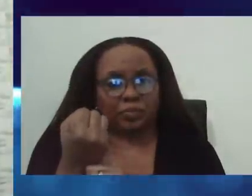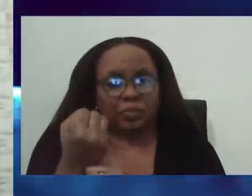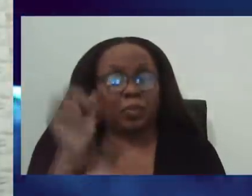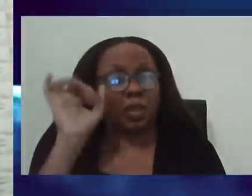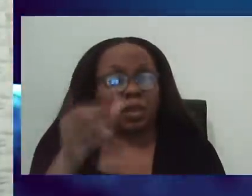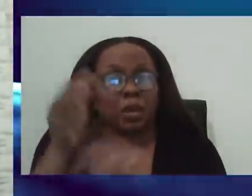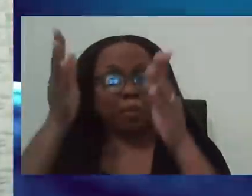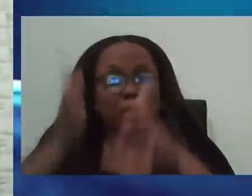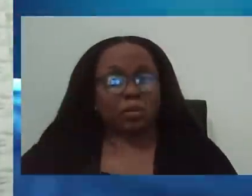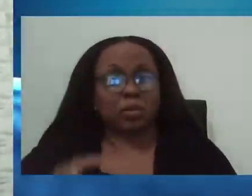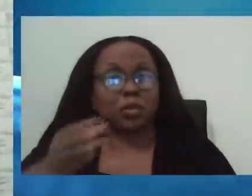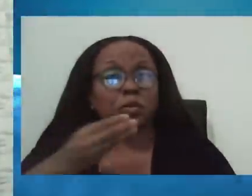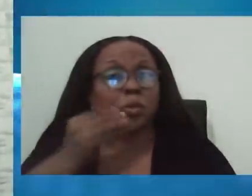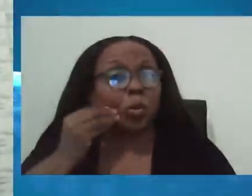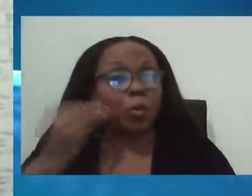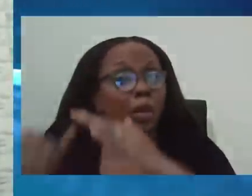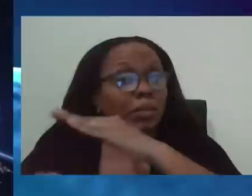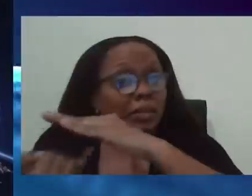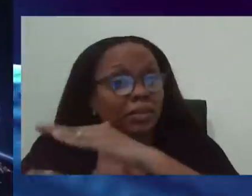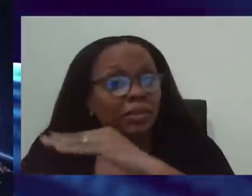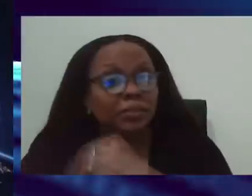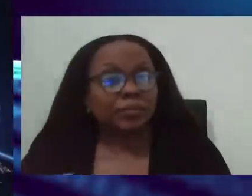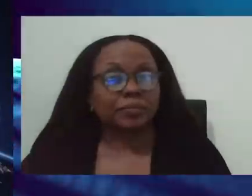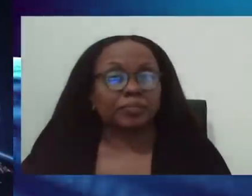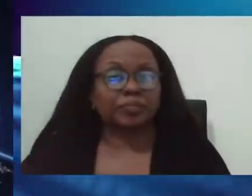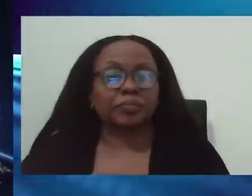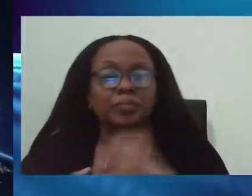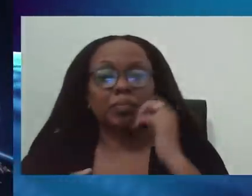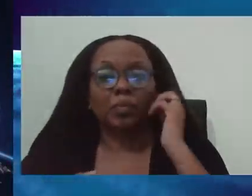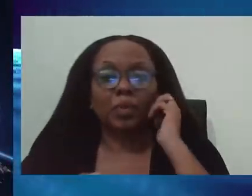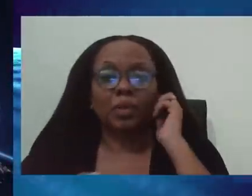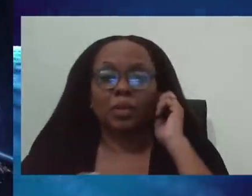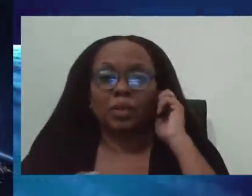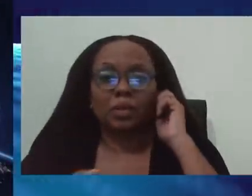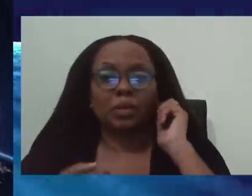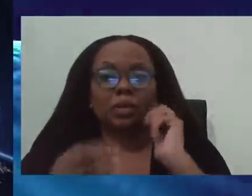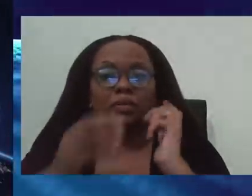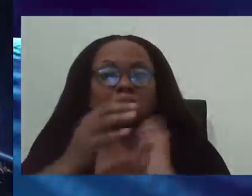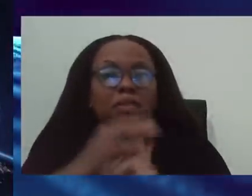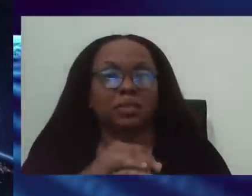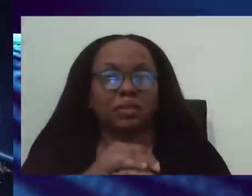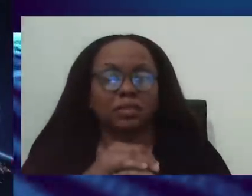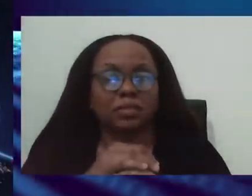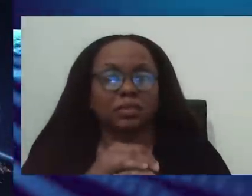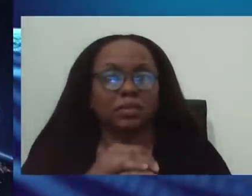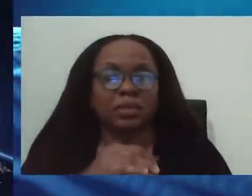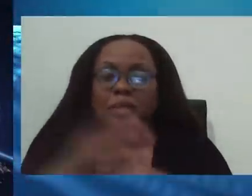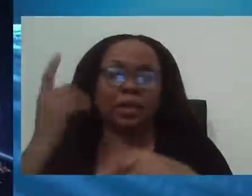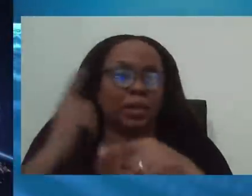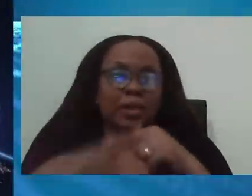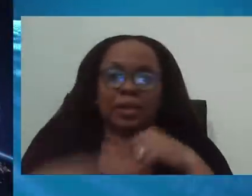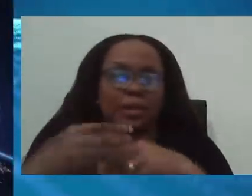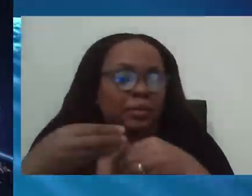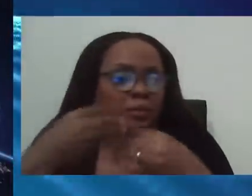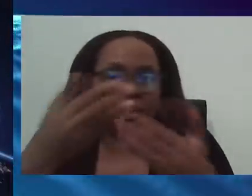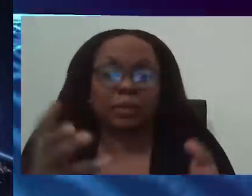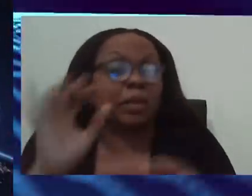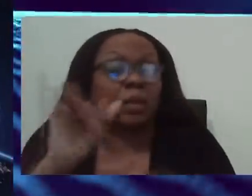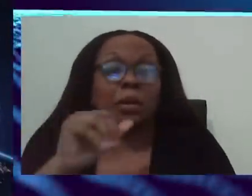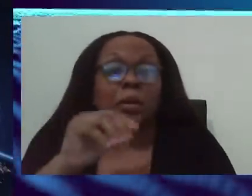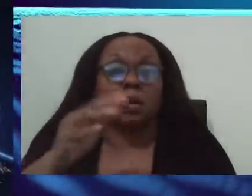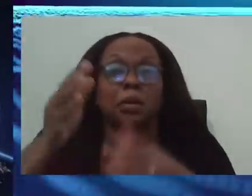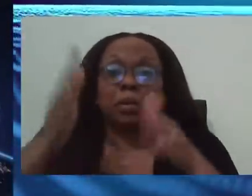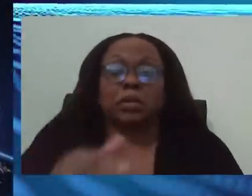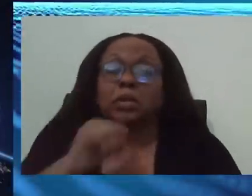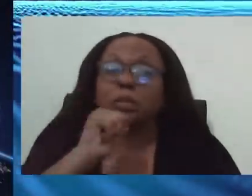isolation? So I cannot provide any information on that direct case. I know that that person was not in home isolation. I can